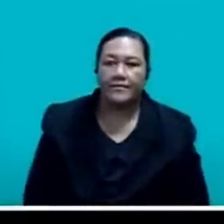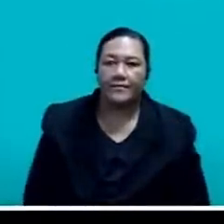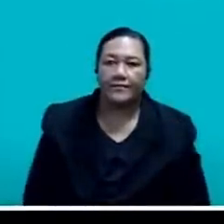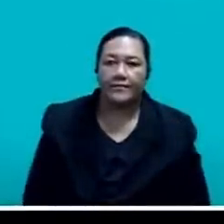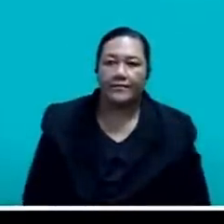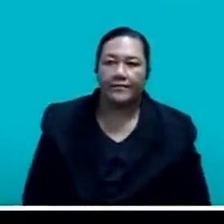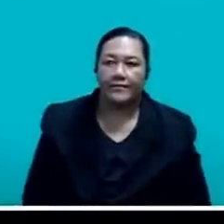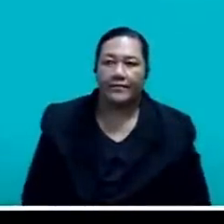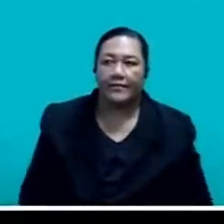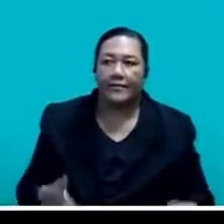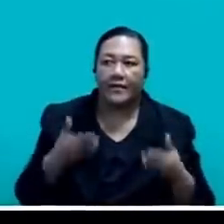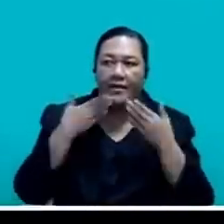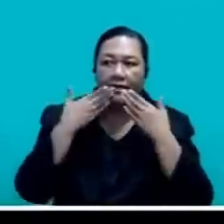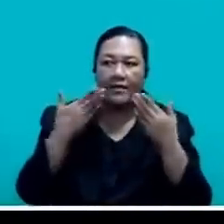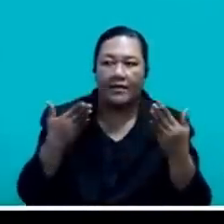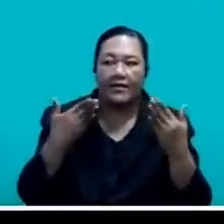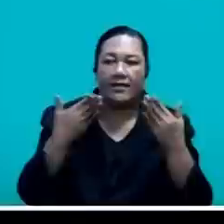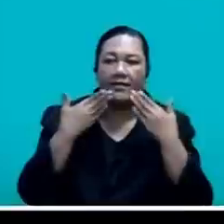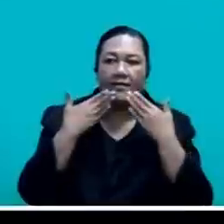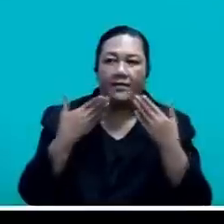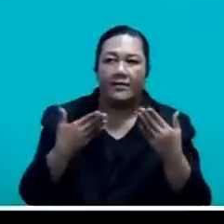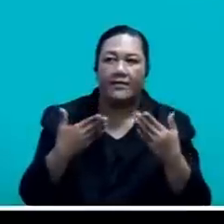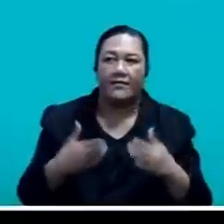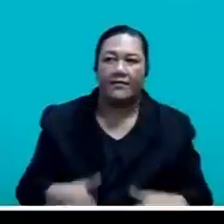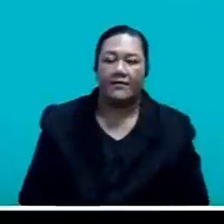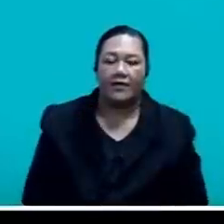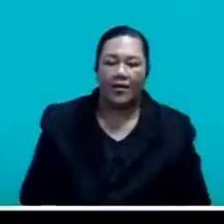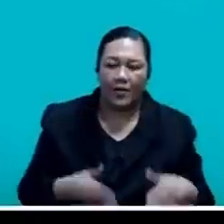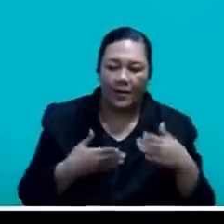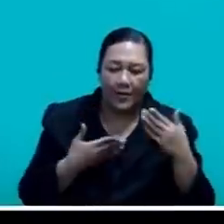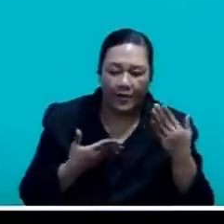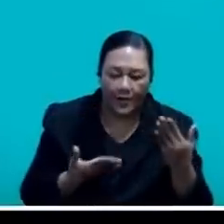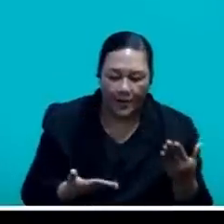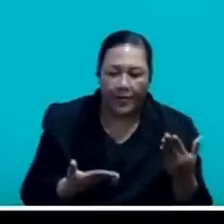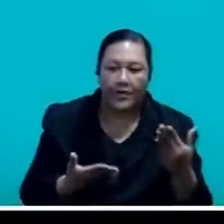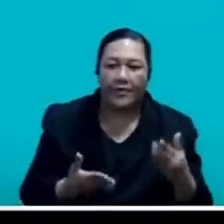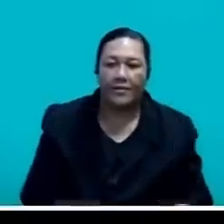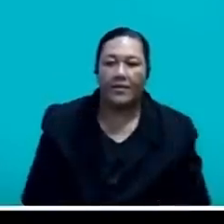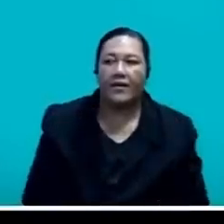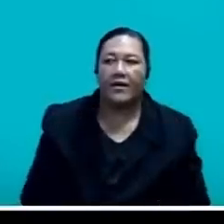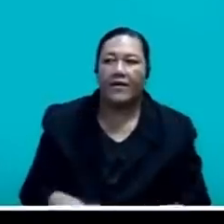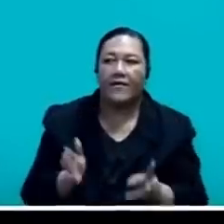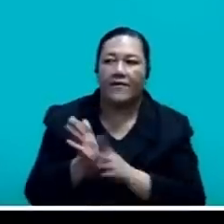Thank you very much, Mr.